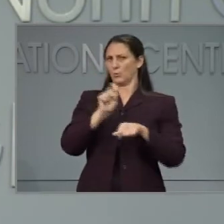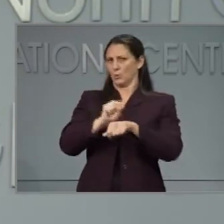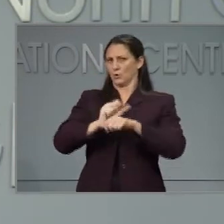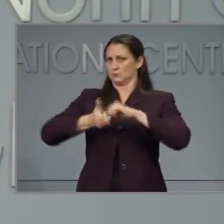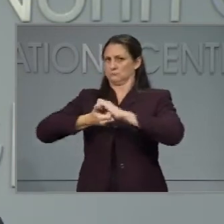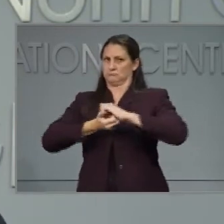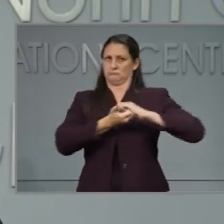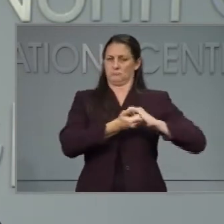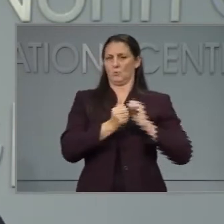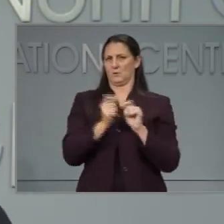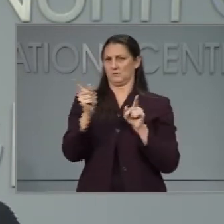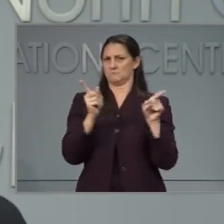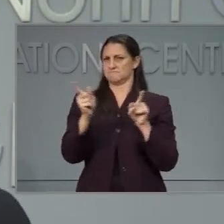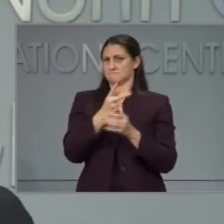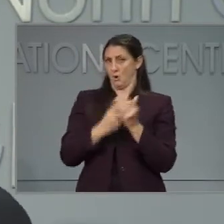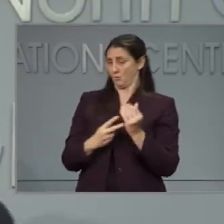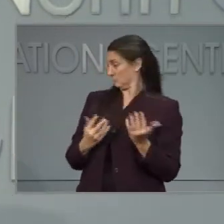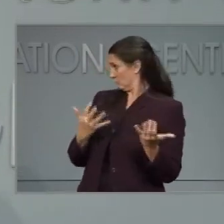Cohen?